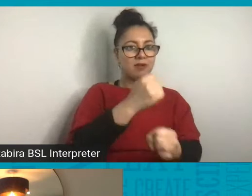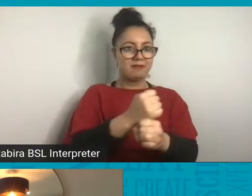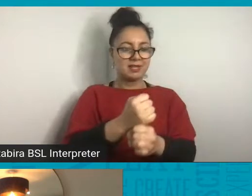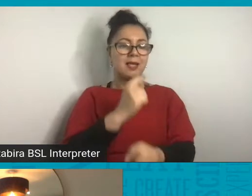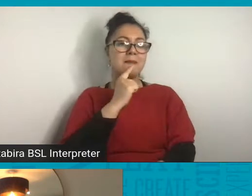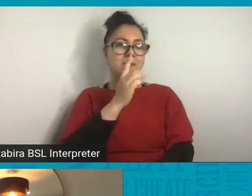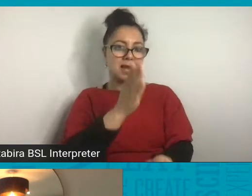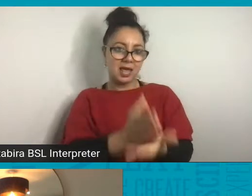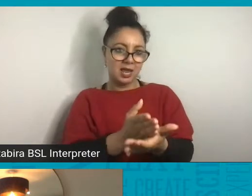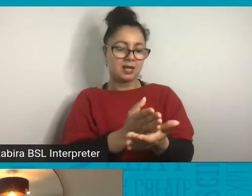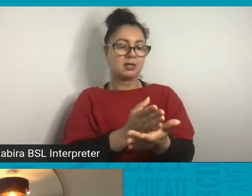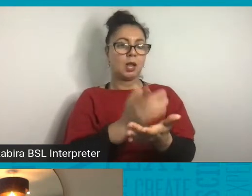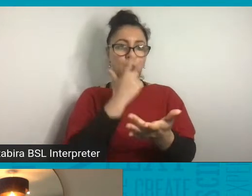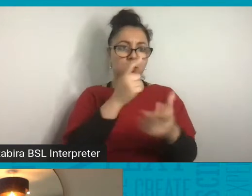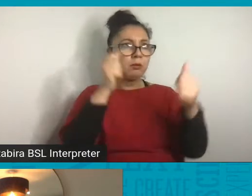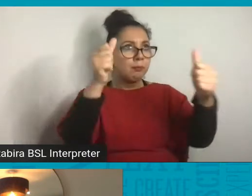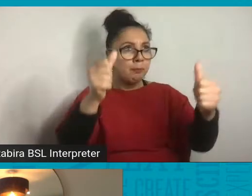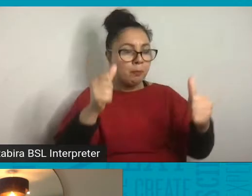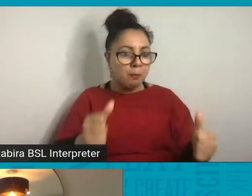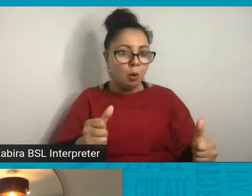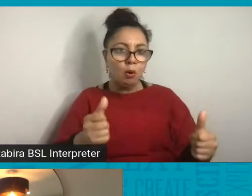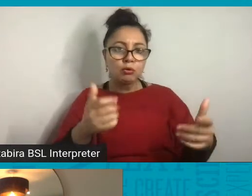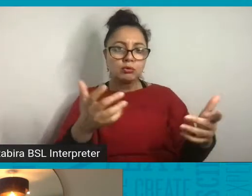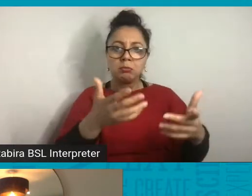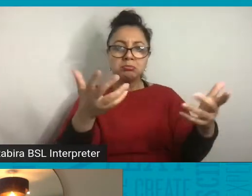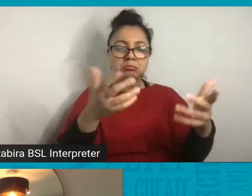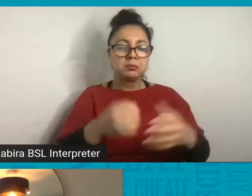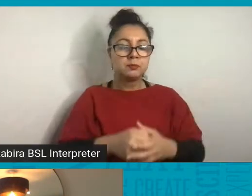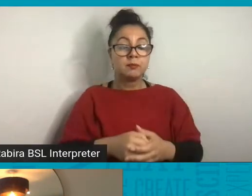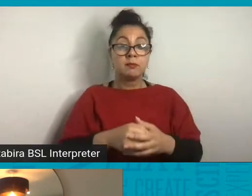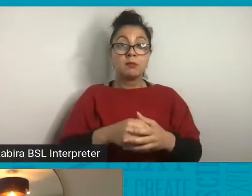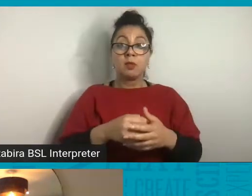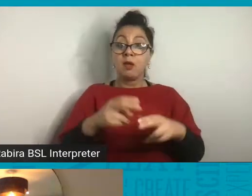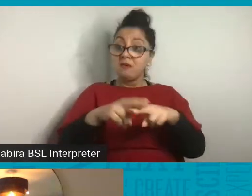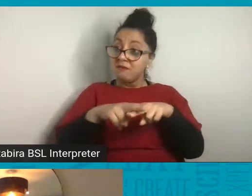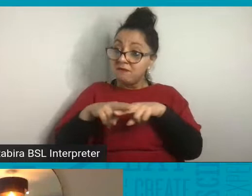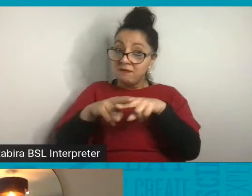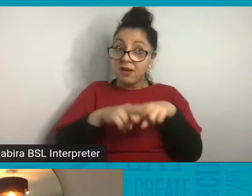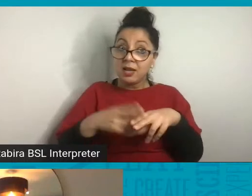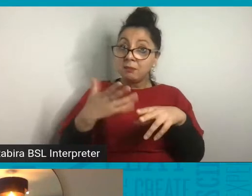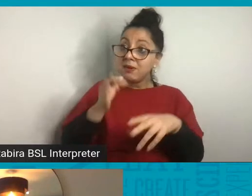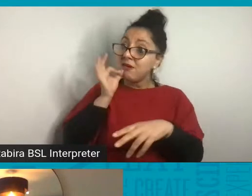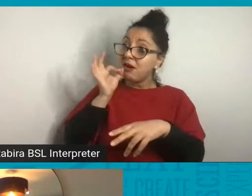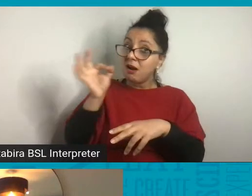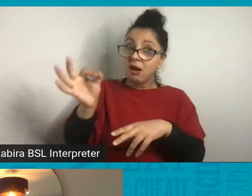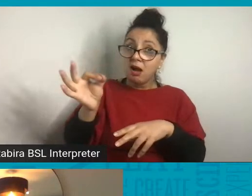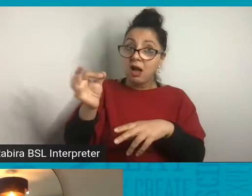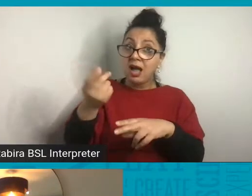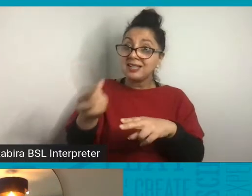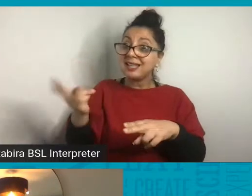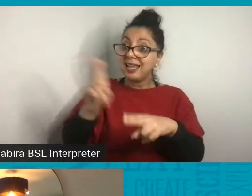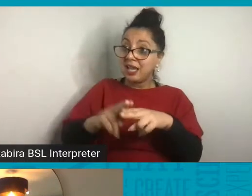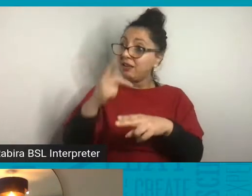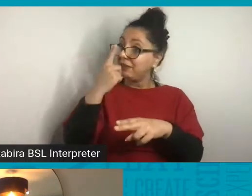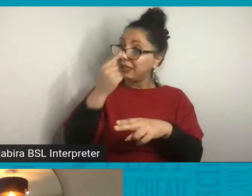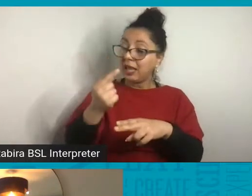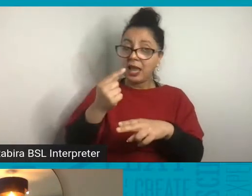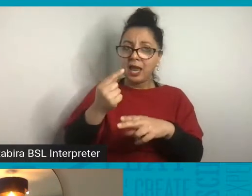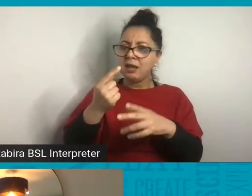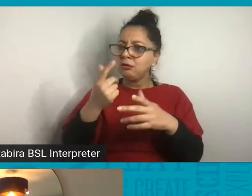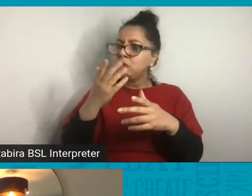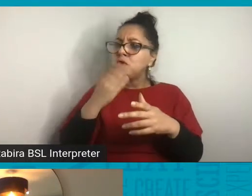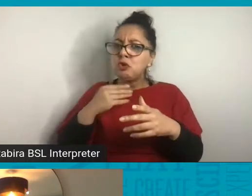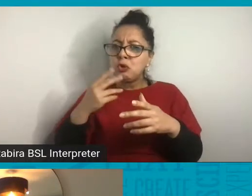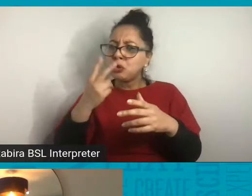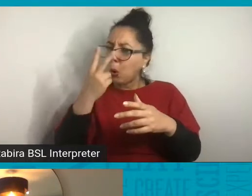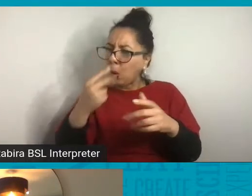And some of the materials I asked families to get hold of if they could for this project was like old magazines.